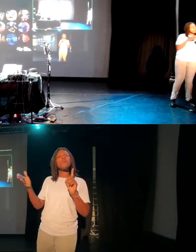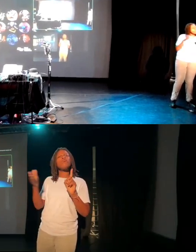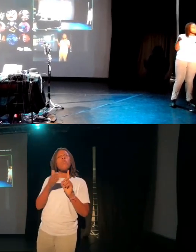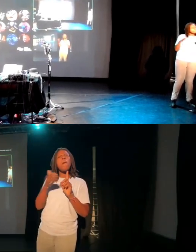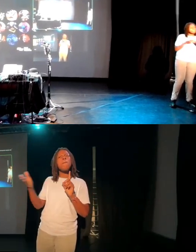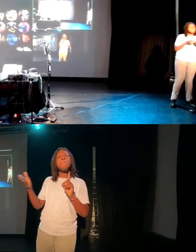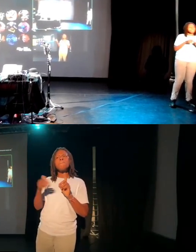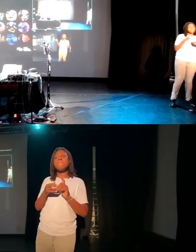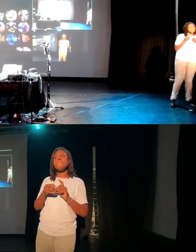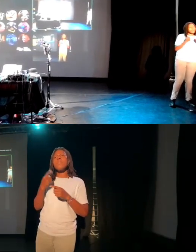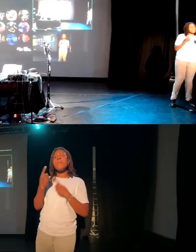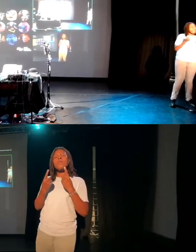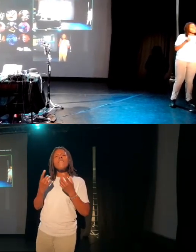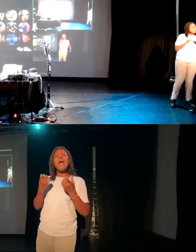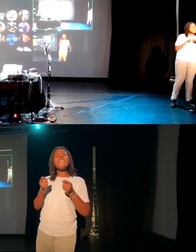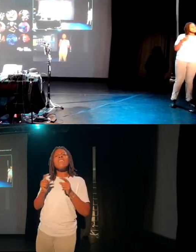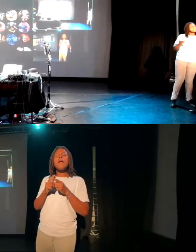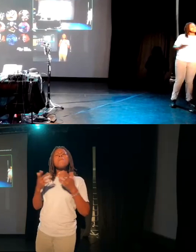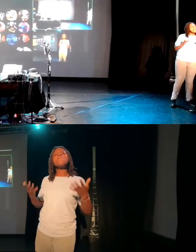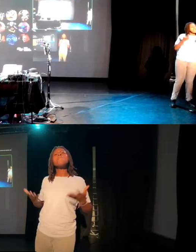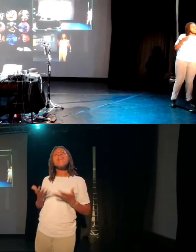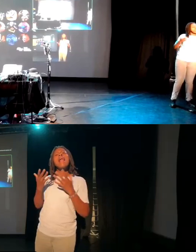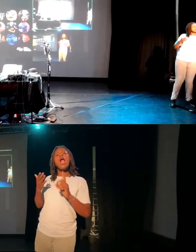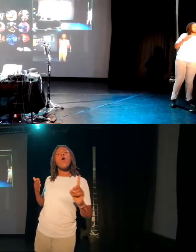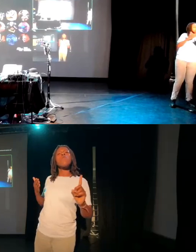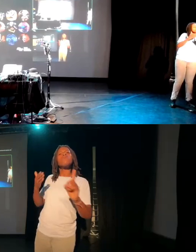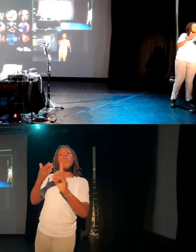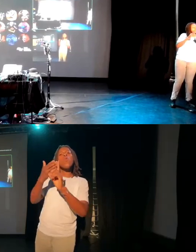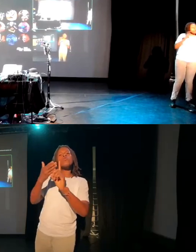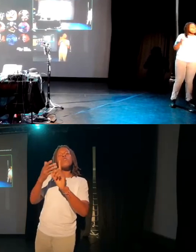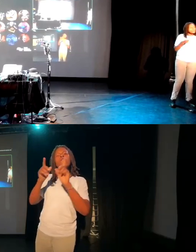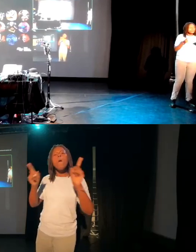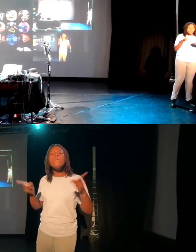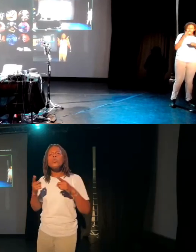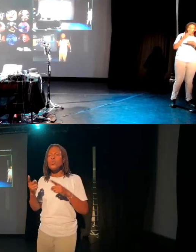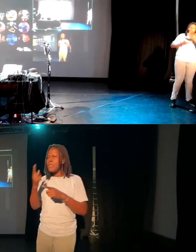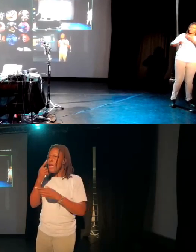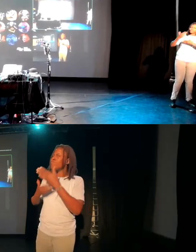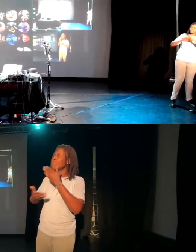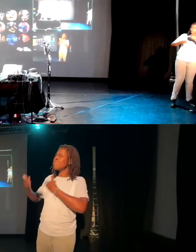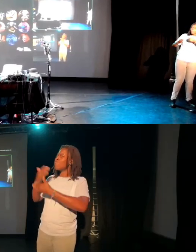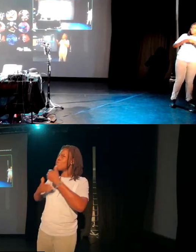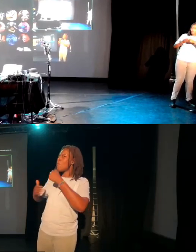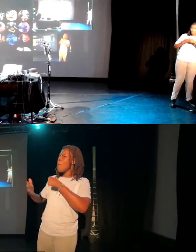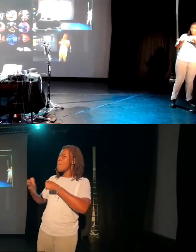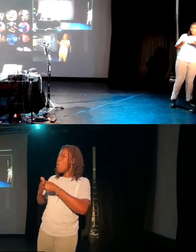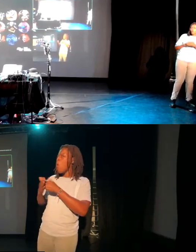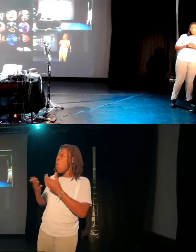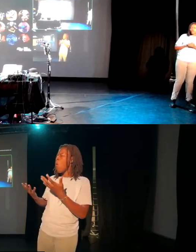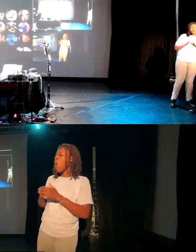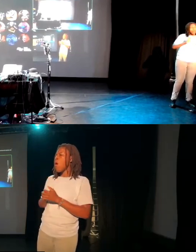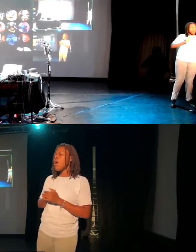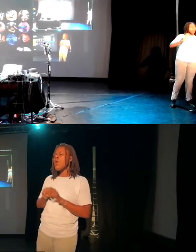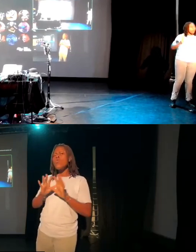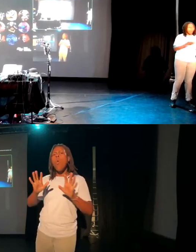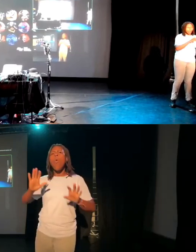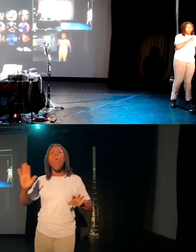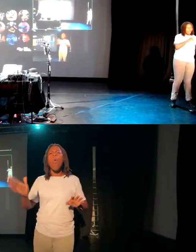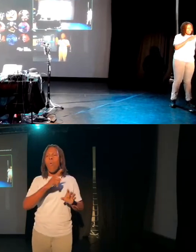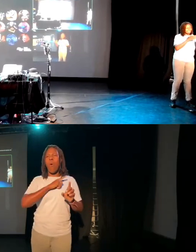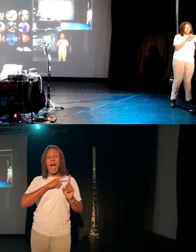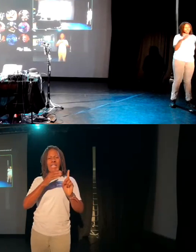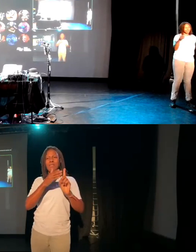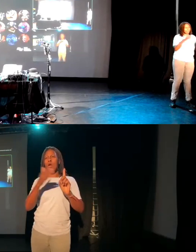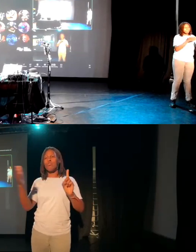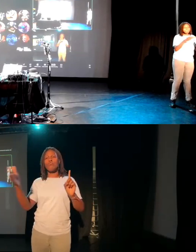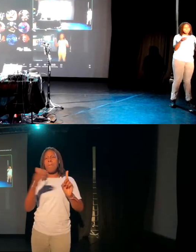to music. And I wondered if you could say a little bit more about that. Yeah, absolutely. I mean, it's not everyone because the spectrum varies wildly. For some